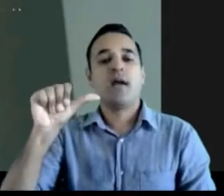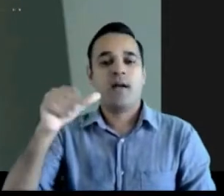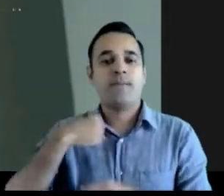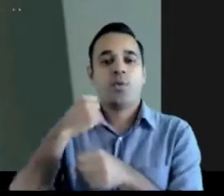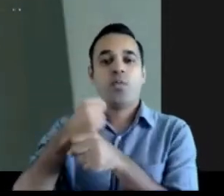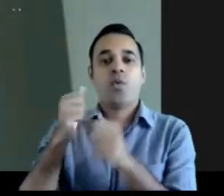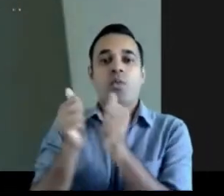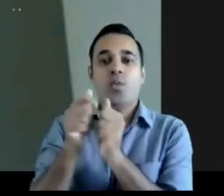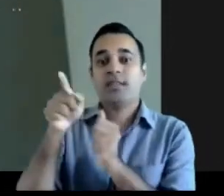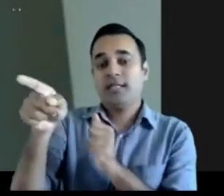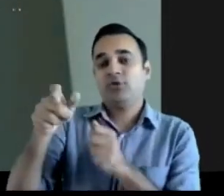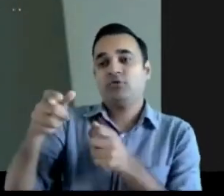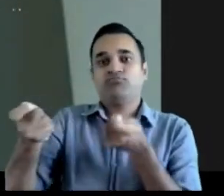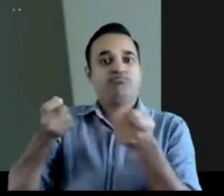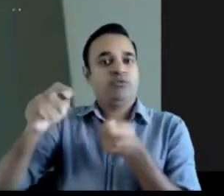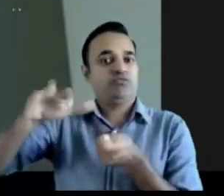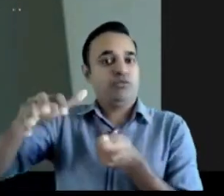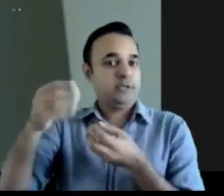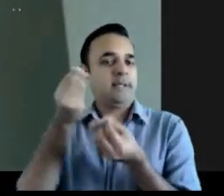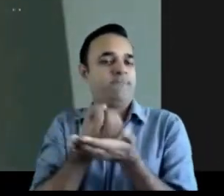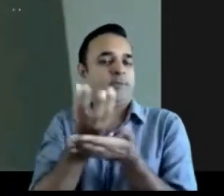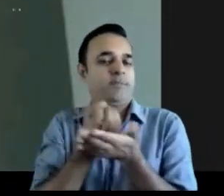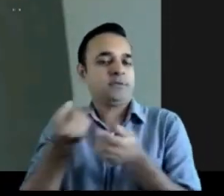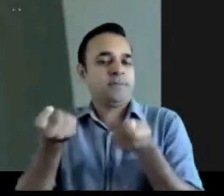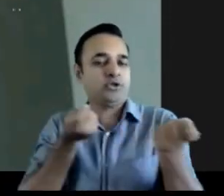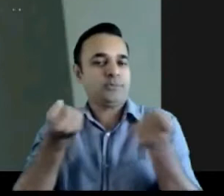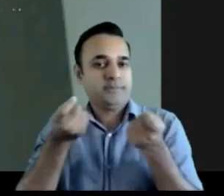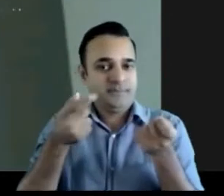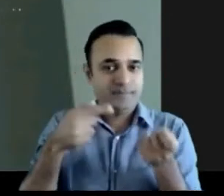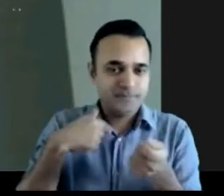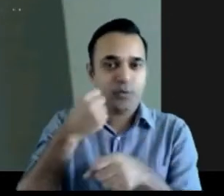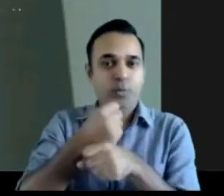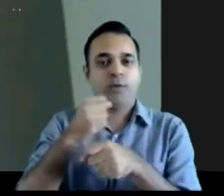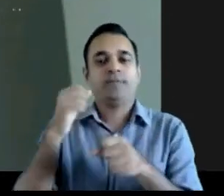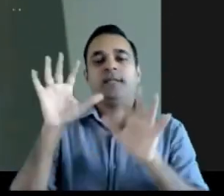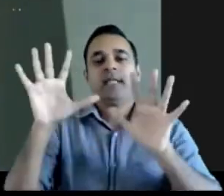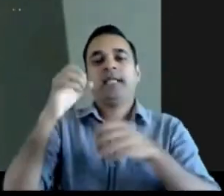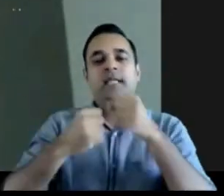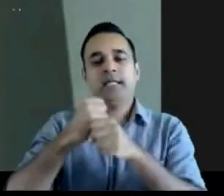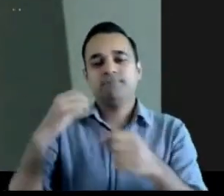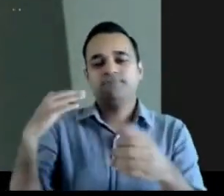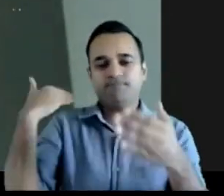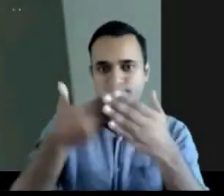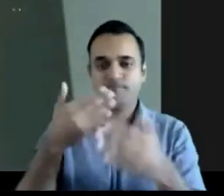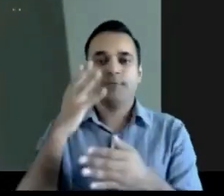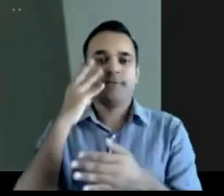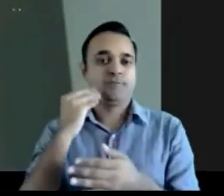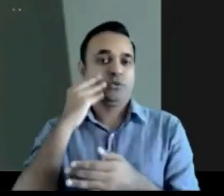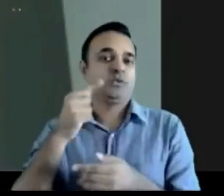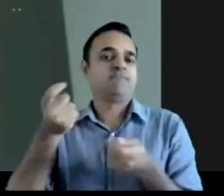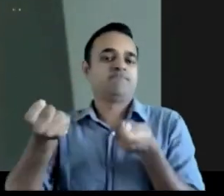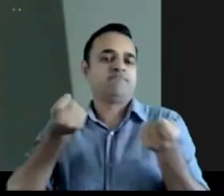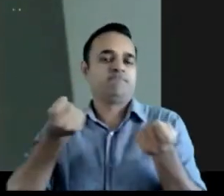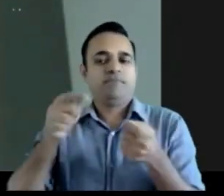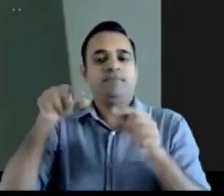disaster impact modeling is something that's growing it's a theme it's a topic that's making leaps and bounds